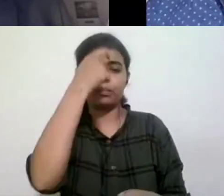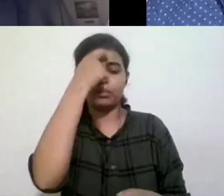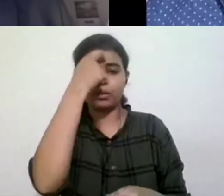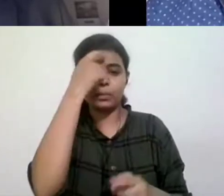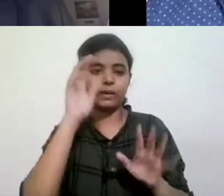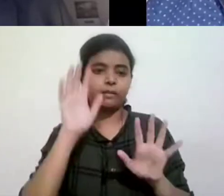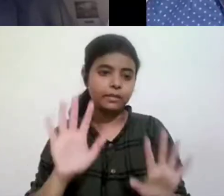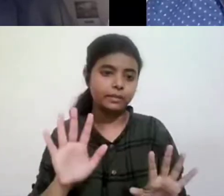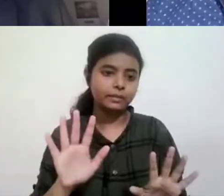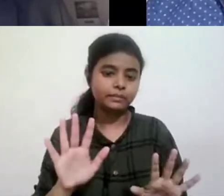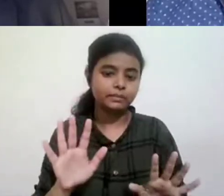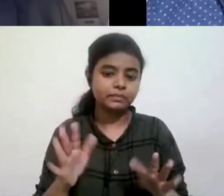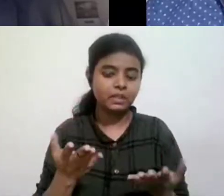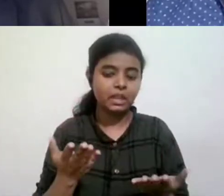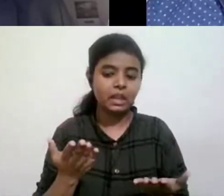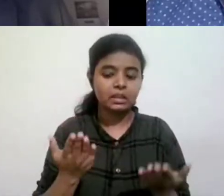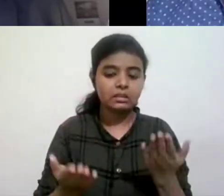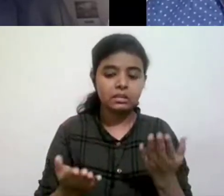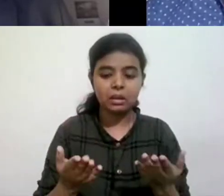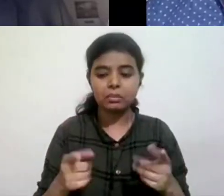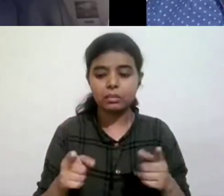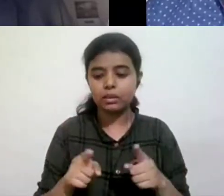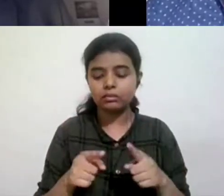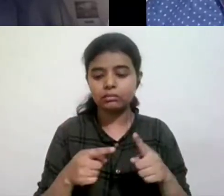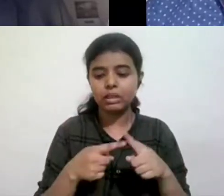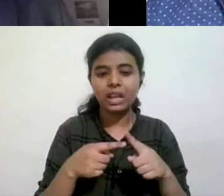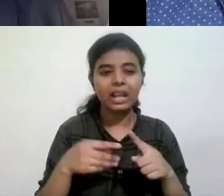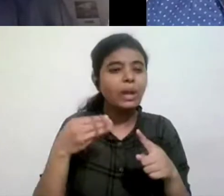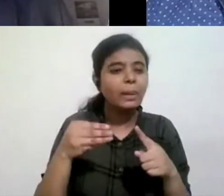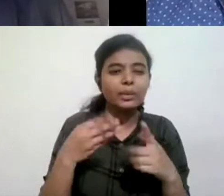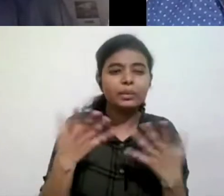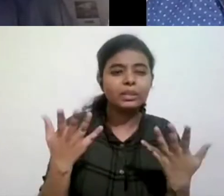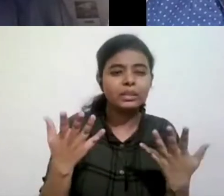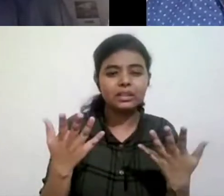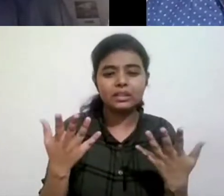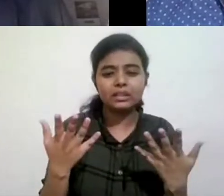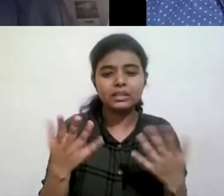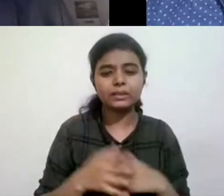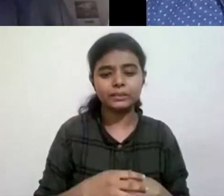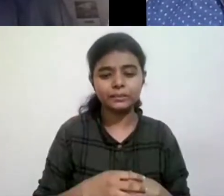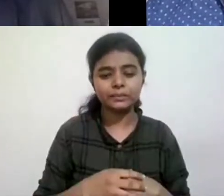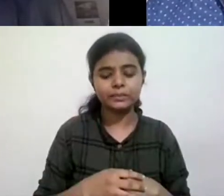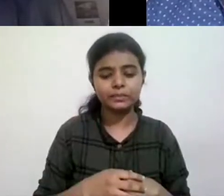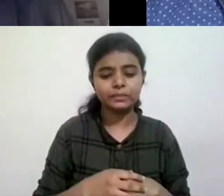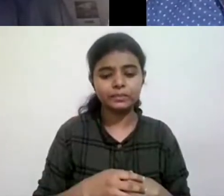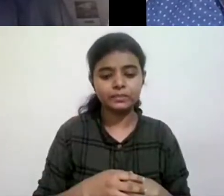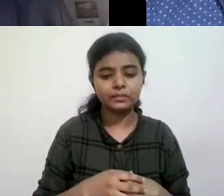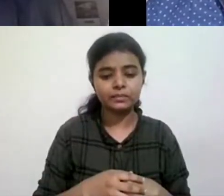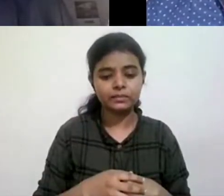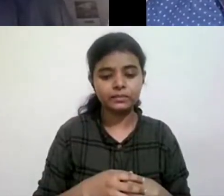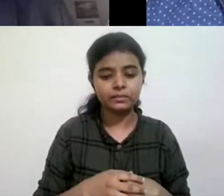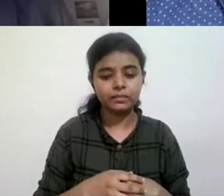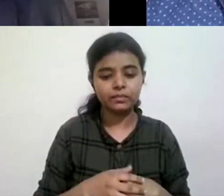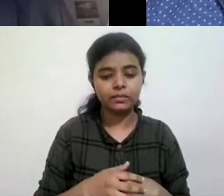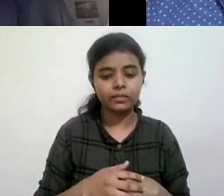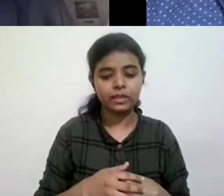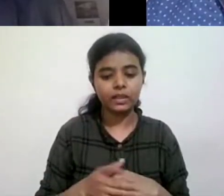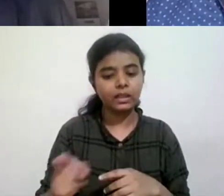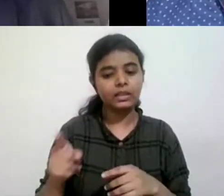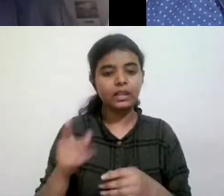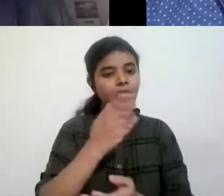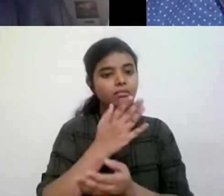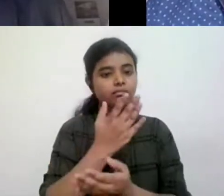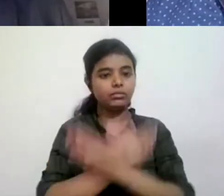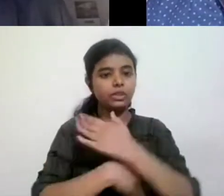contemporary academic who engage, uh, uh, with Mark Foucault Goffman, vis-a-vis disability.